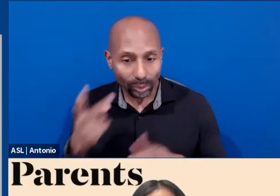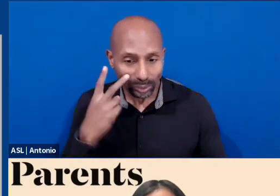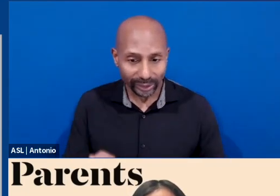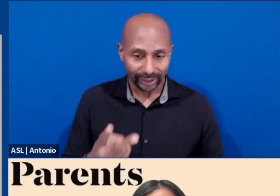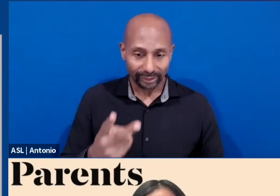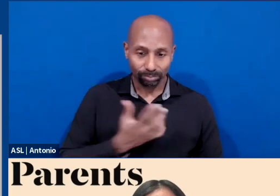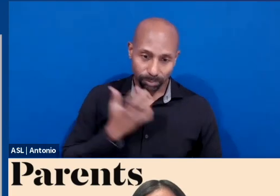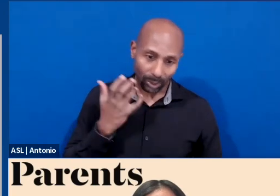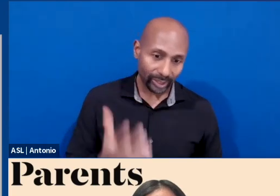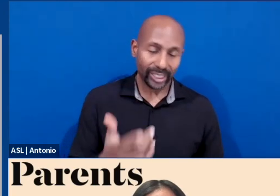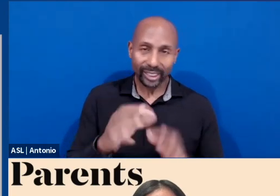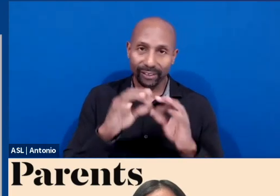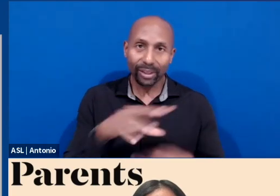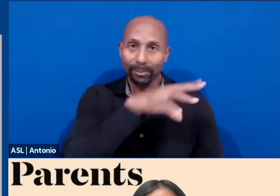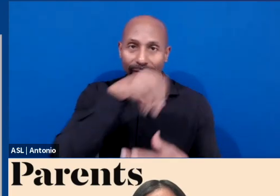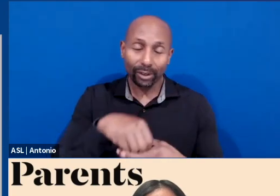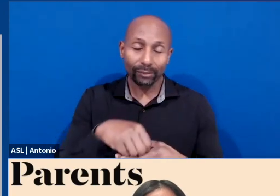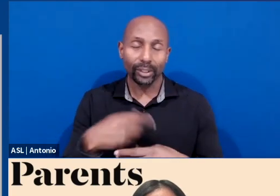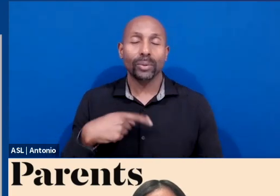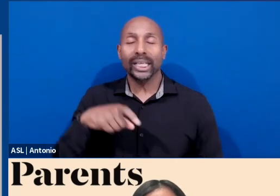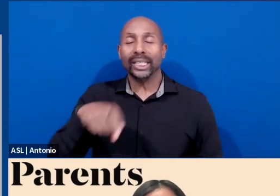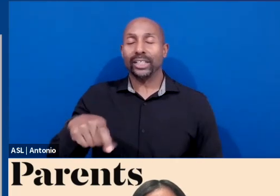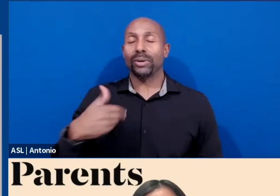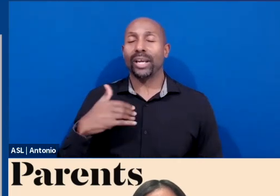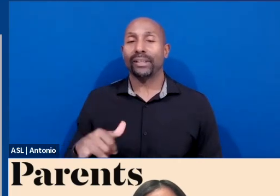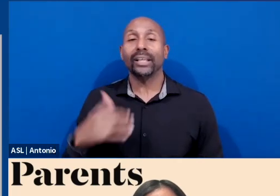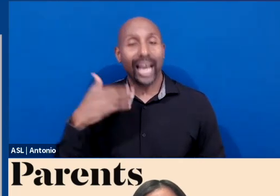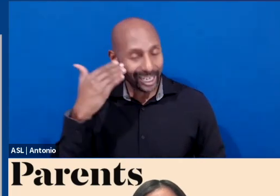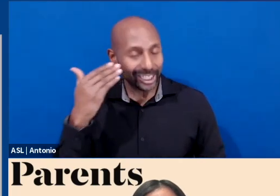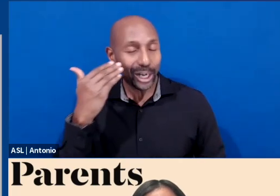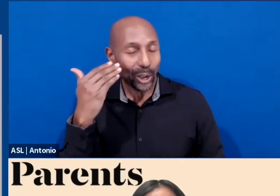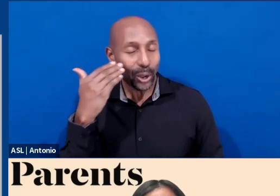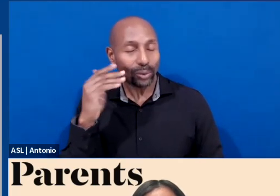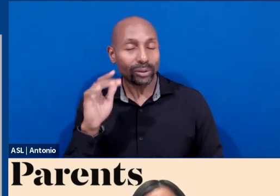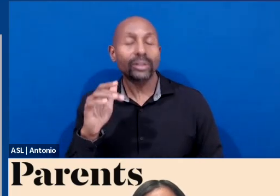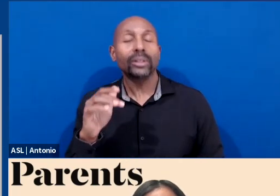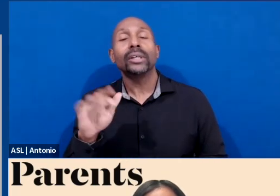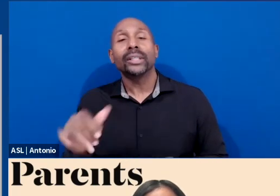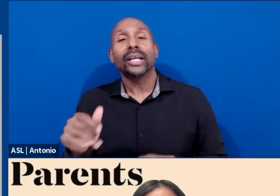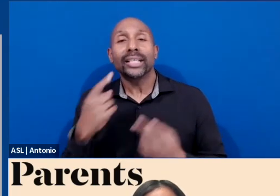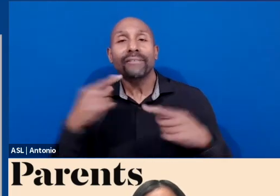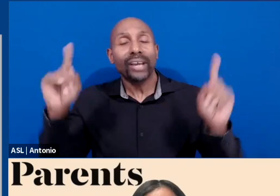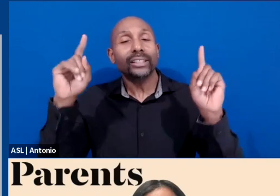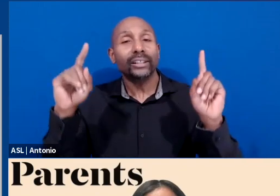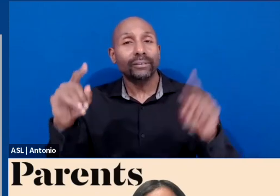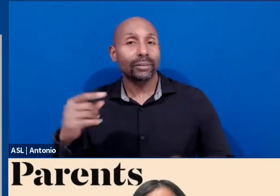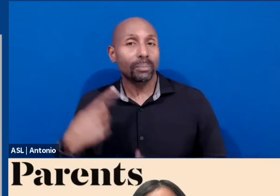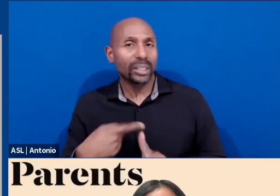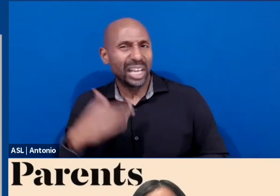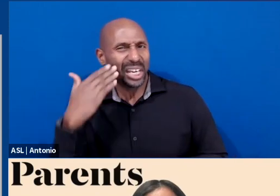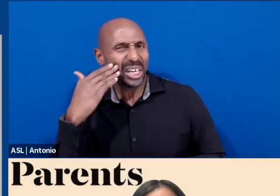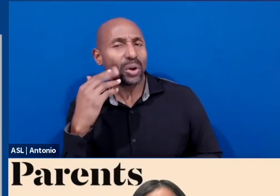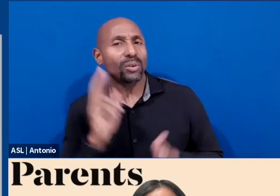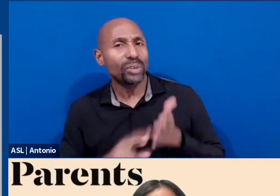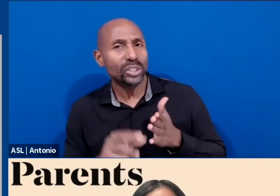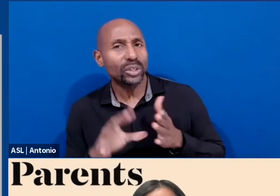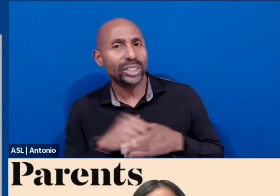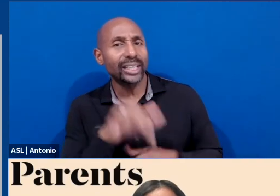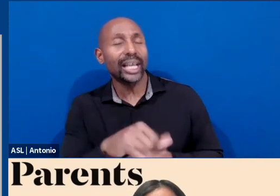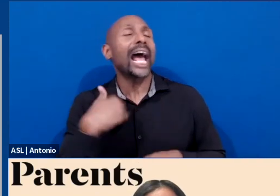leader, I know the research, I know it's effective, and I know that's how we move forward. I'll tell you as a parent, I'm looking for clarity